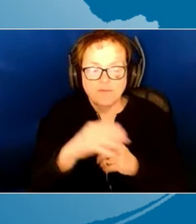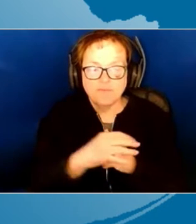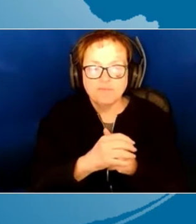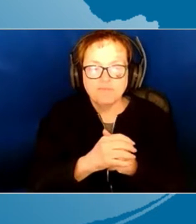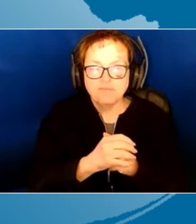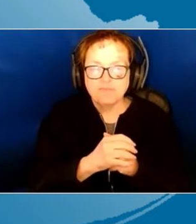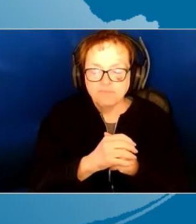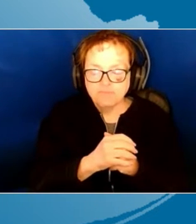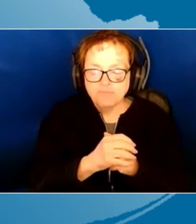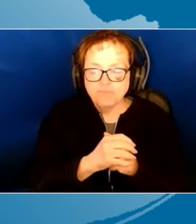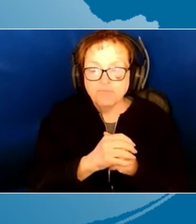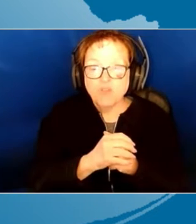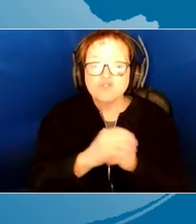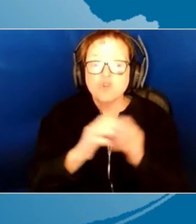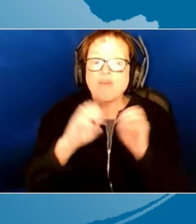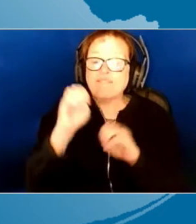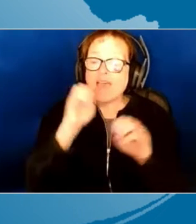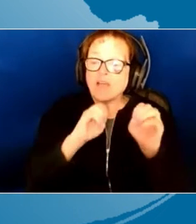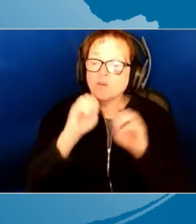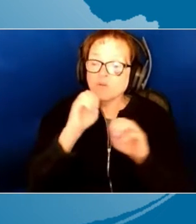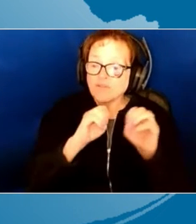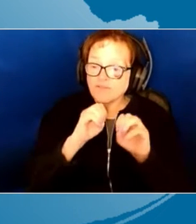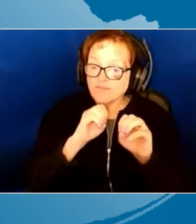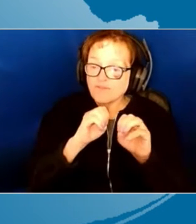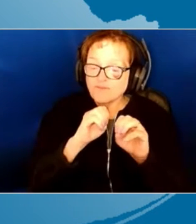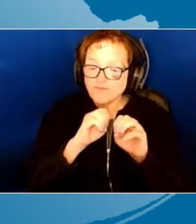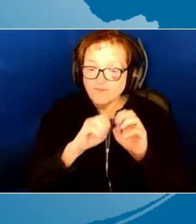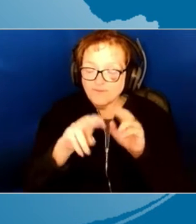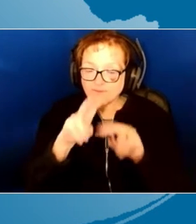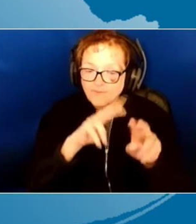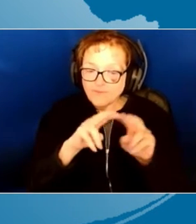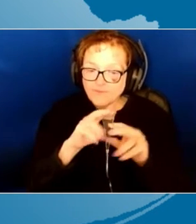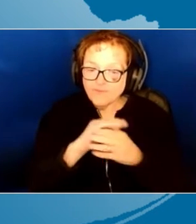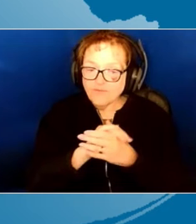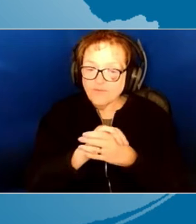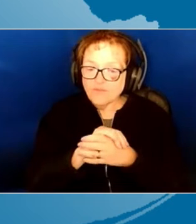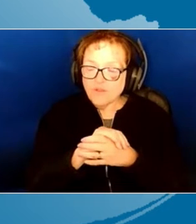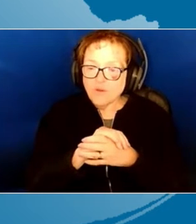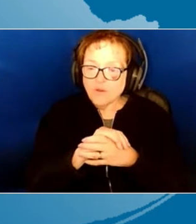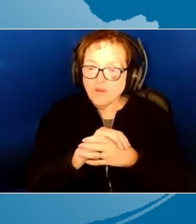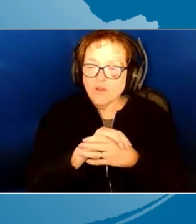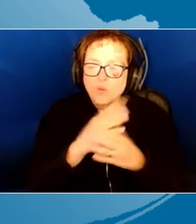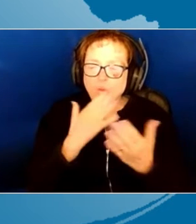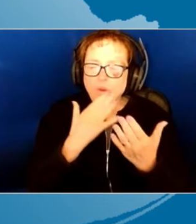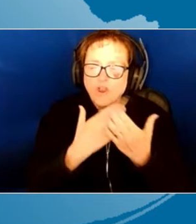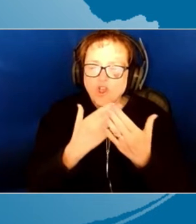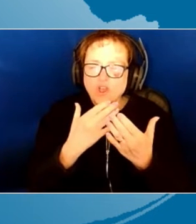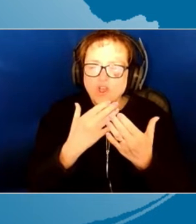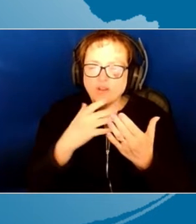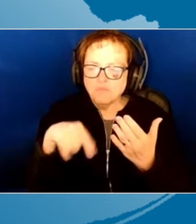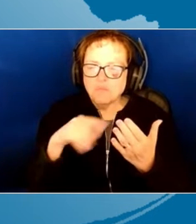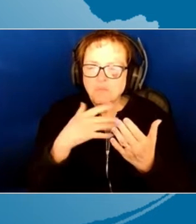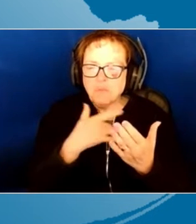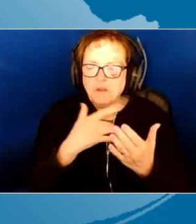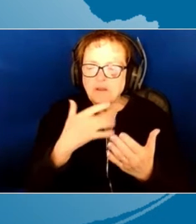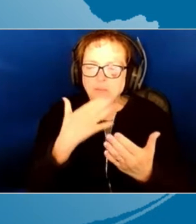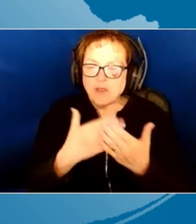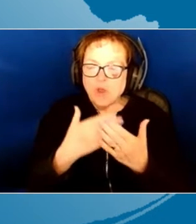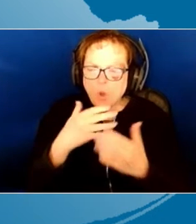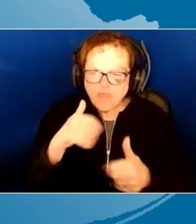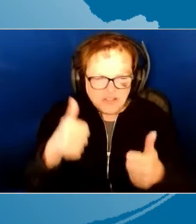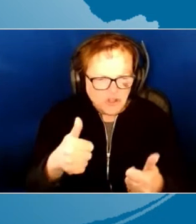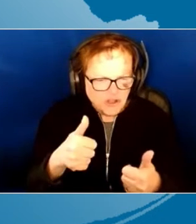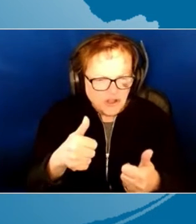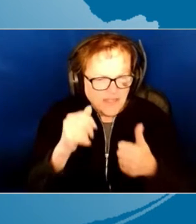evaluative feedback. So evaluative feedback. We're also pretty good at this. when we say, oh, that's good.